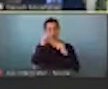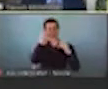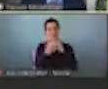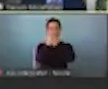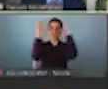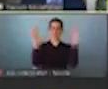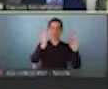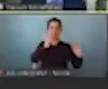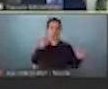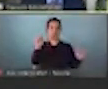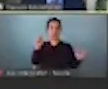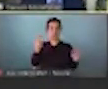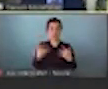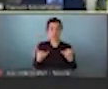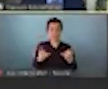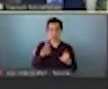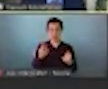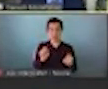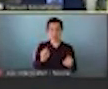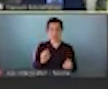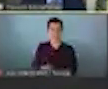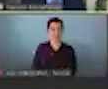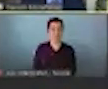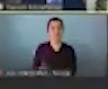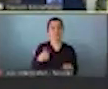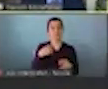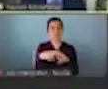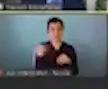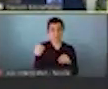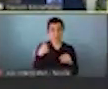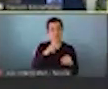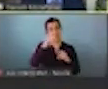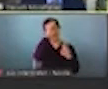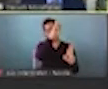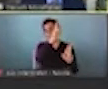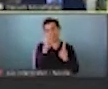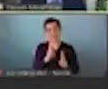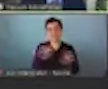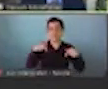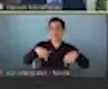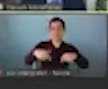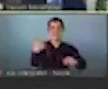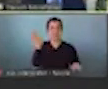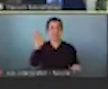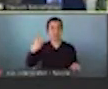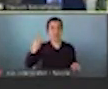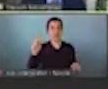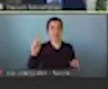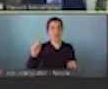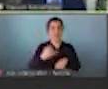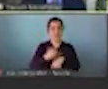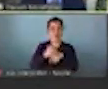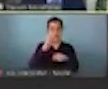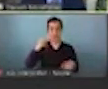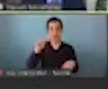And so, as I mentioned before, I'm really truly honored to be here to be speaking at the Harkin Institute for Public Policy